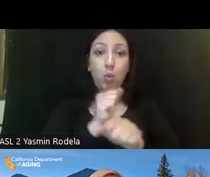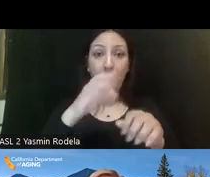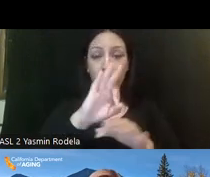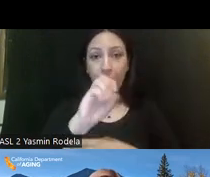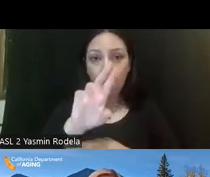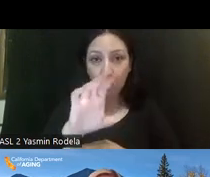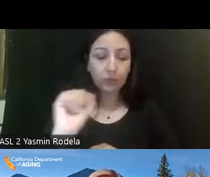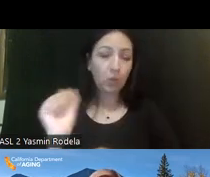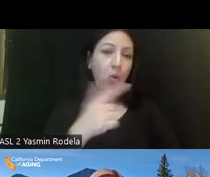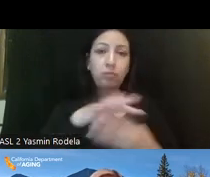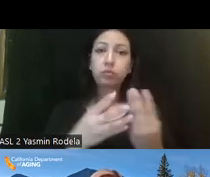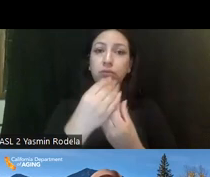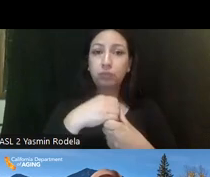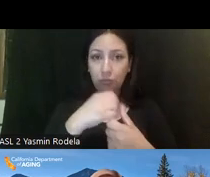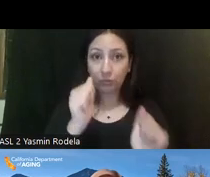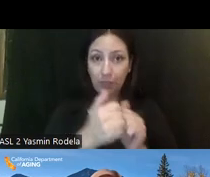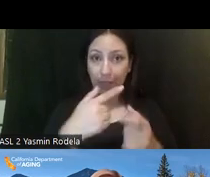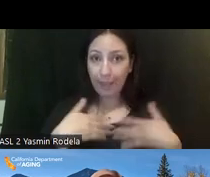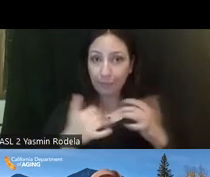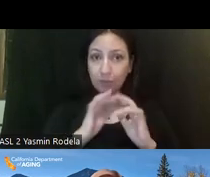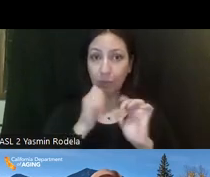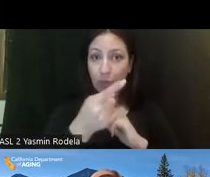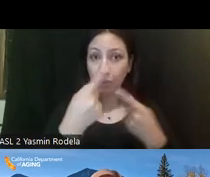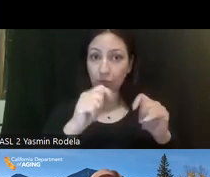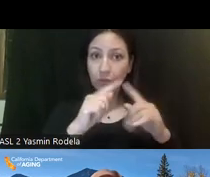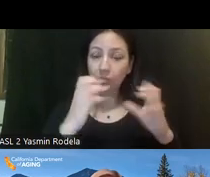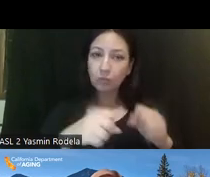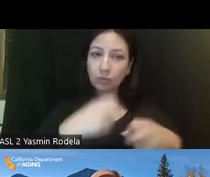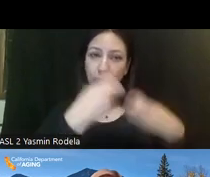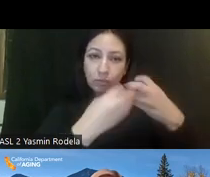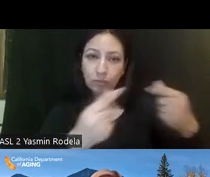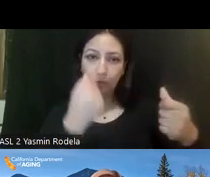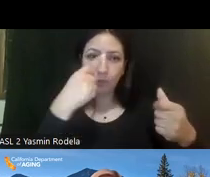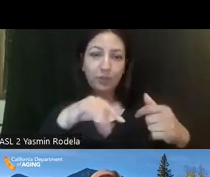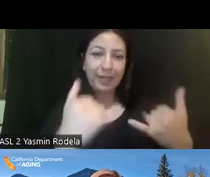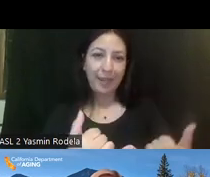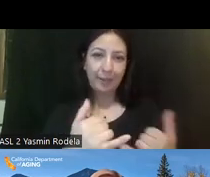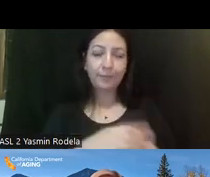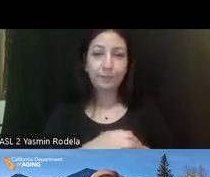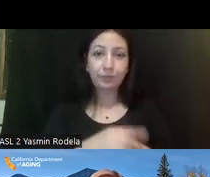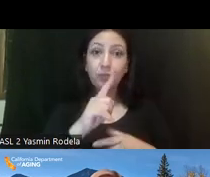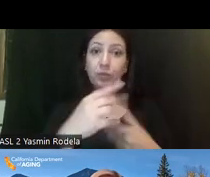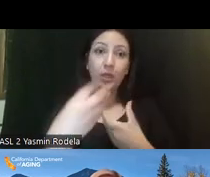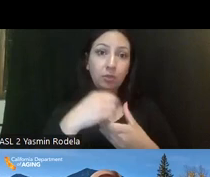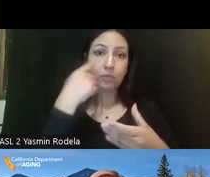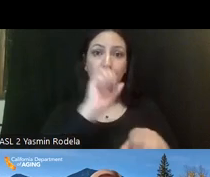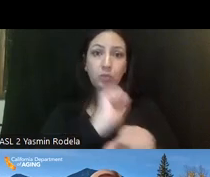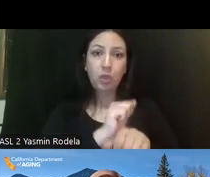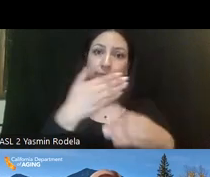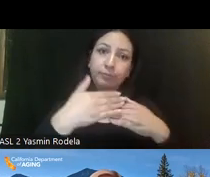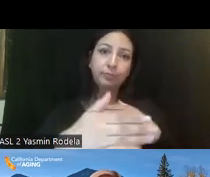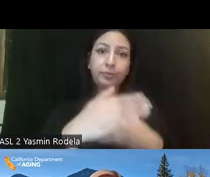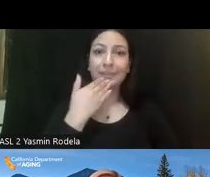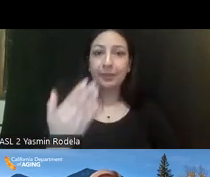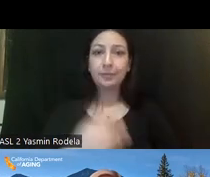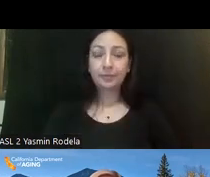together. So I'm happy to talk to you and try and troubleshoot at least for the time being, and then engage you in this work moving forward. Thank you.